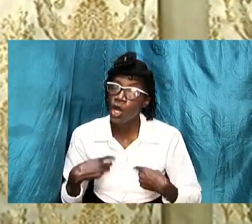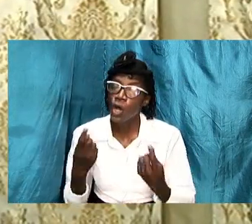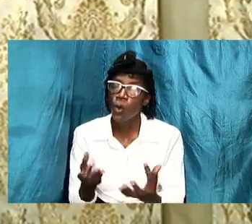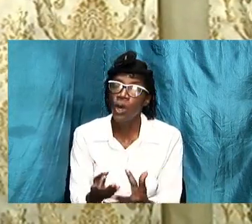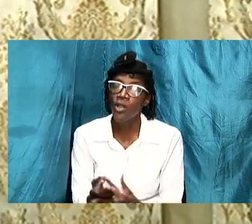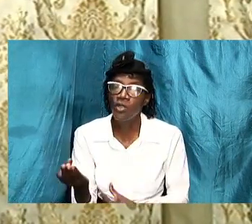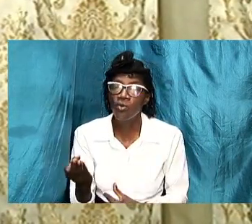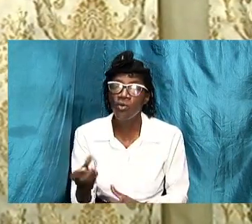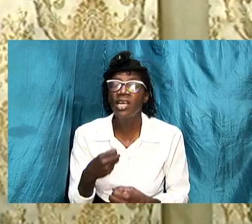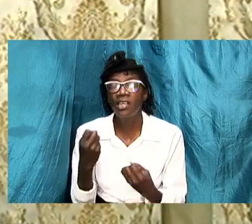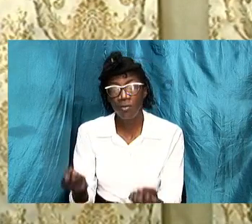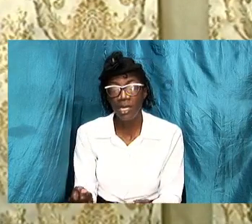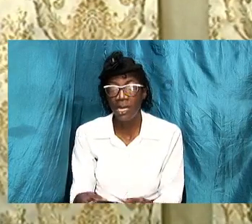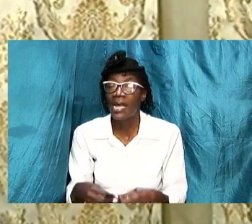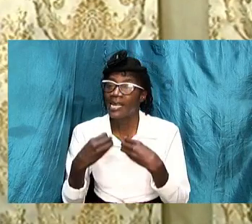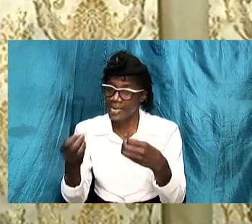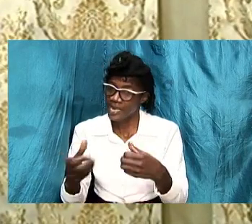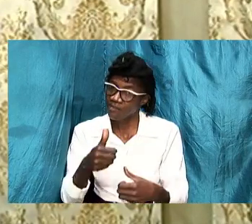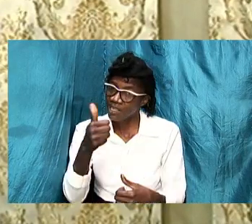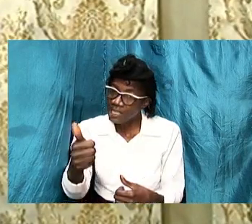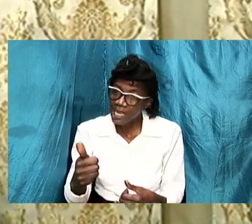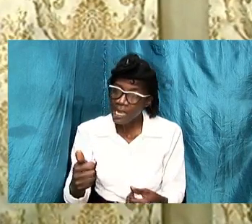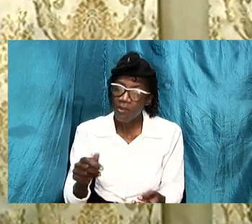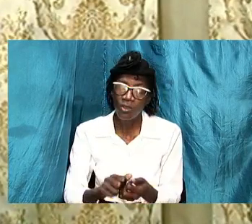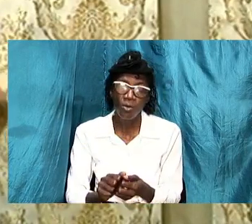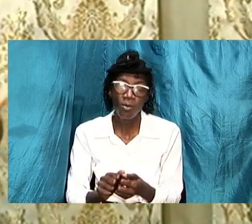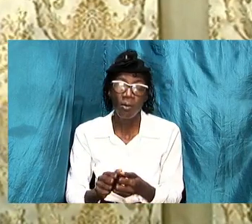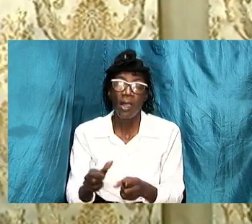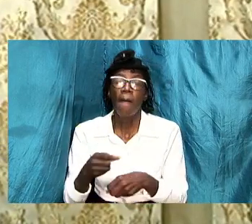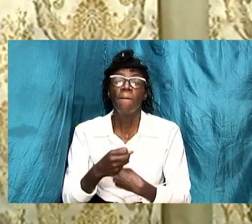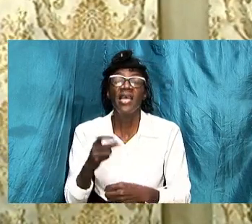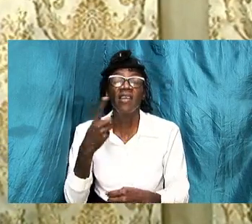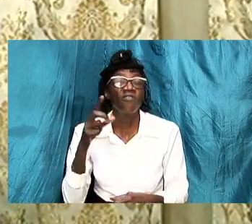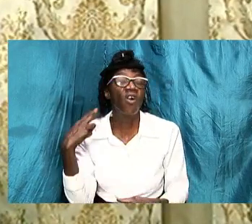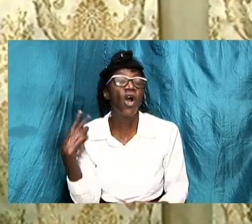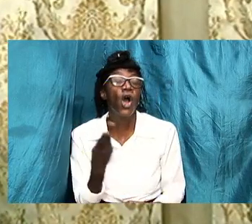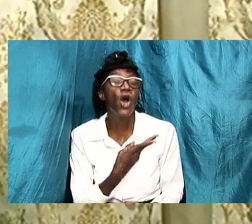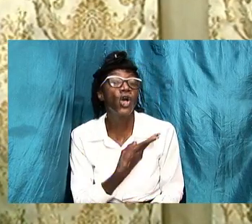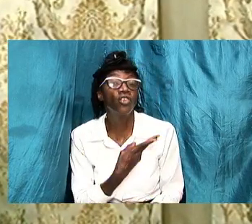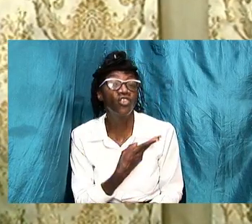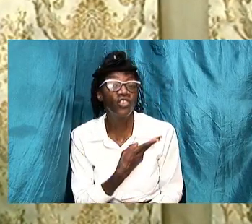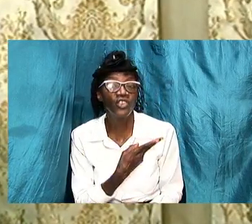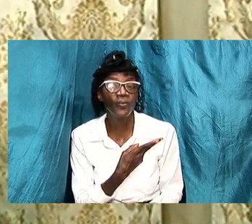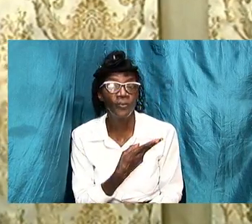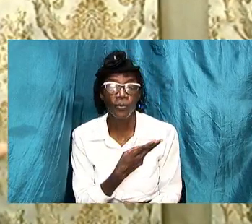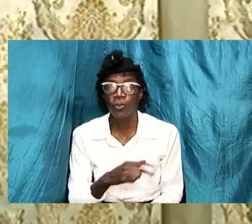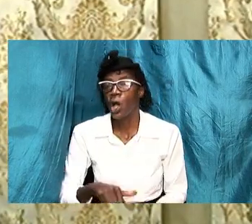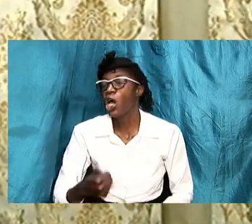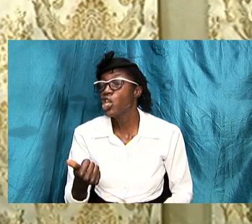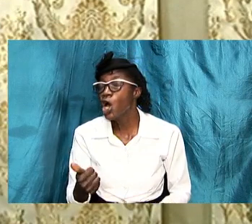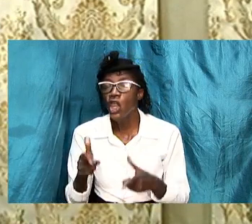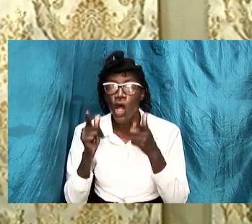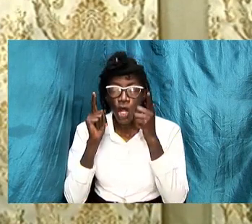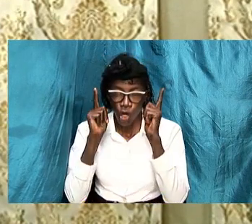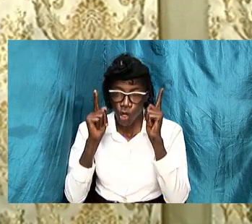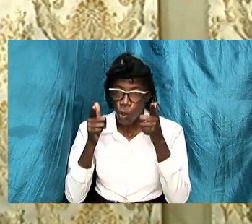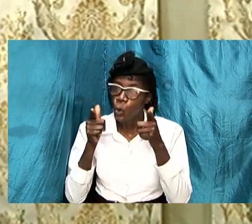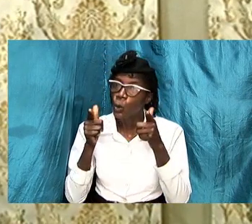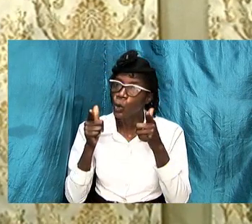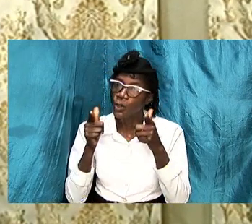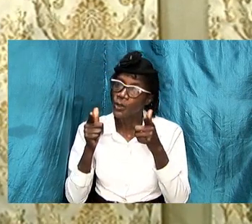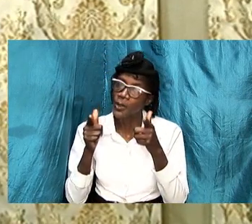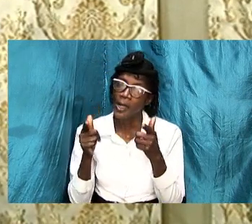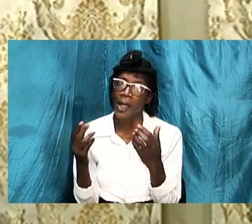it will lend itself to allow for us to take a another look a